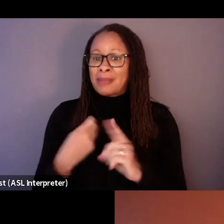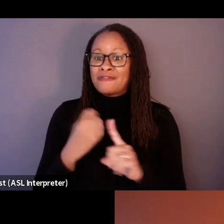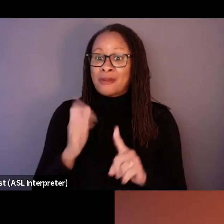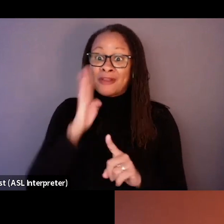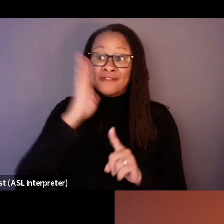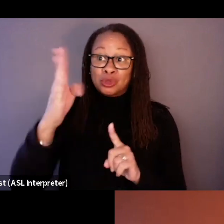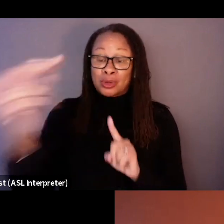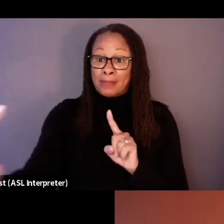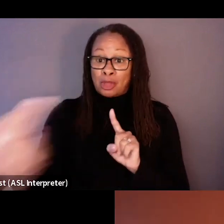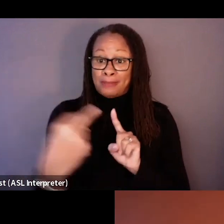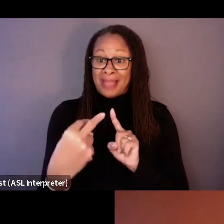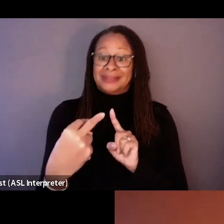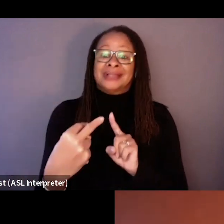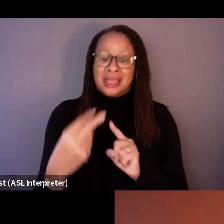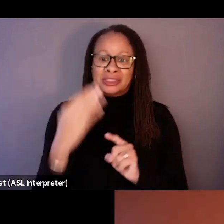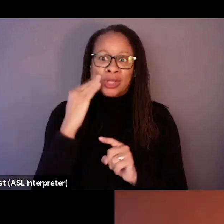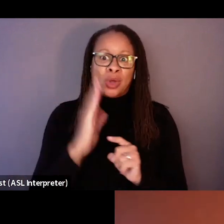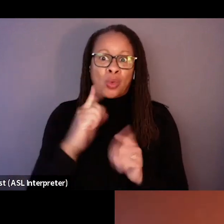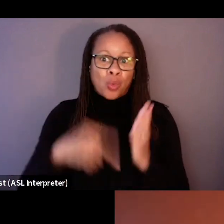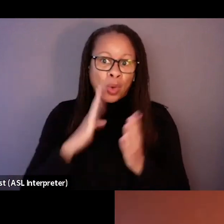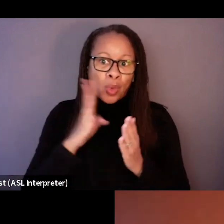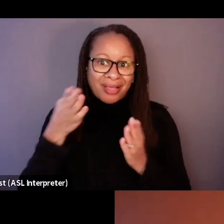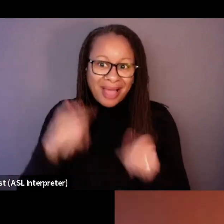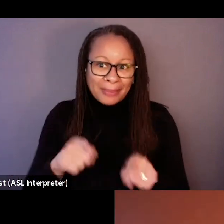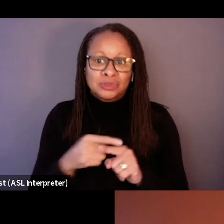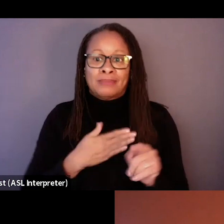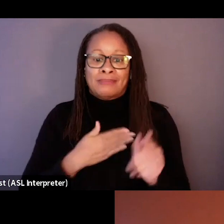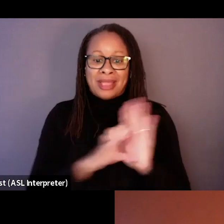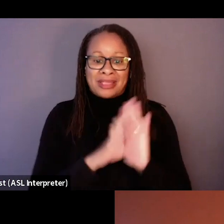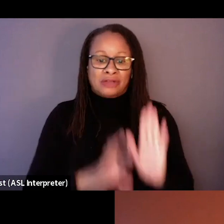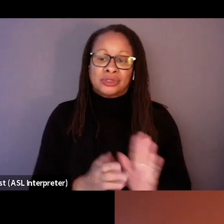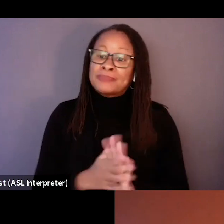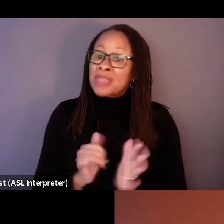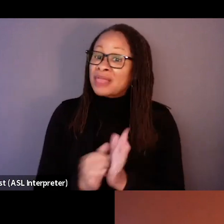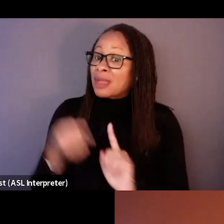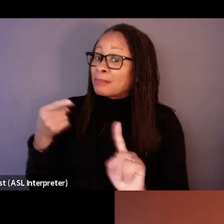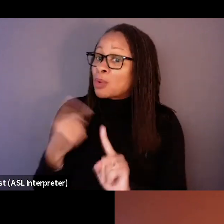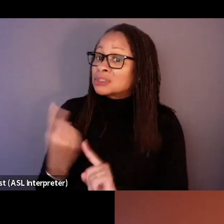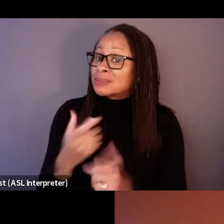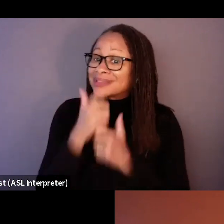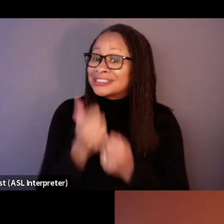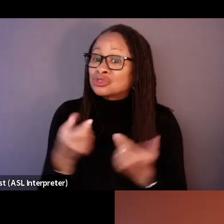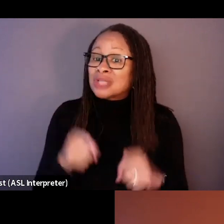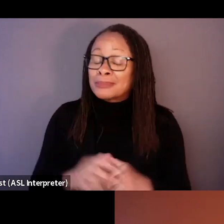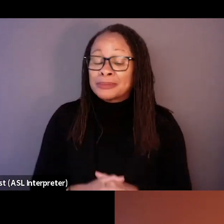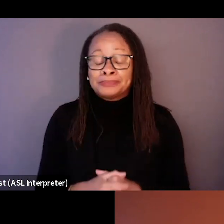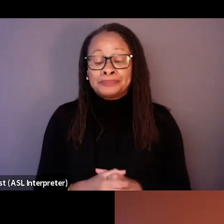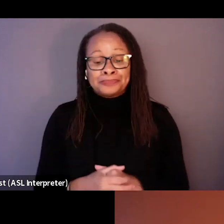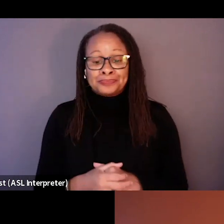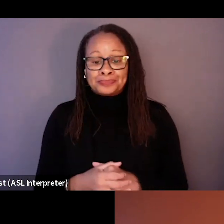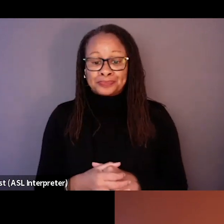because I know what's going to happen to my characters. And at that point, something really interesting happened because,